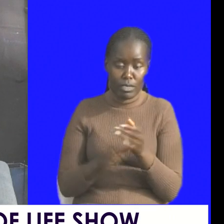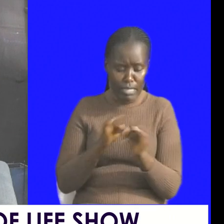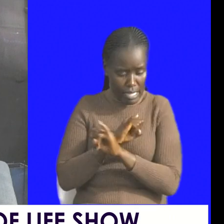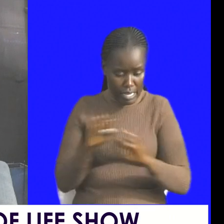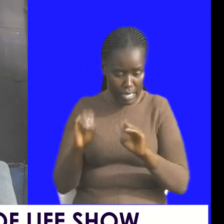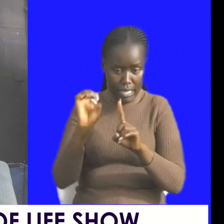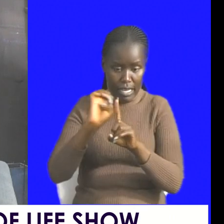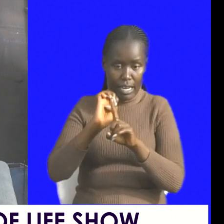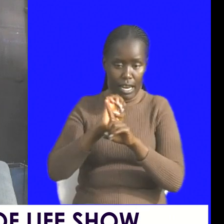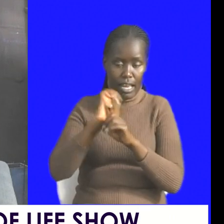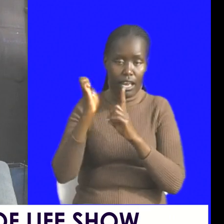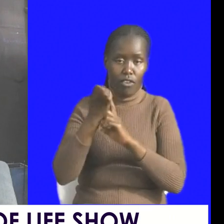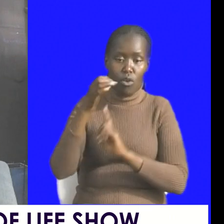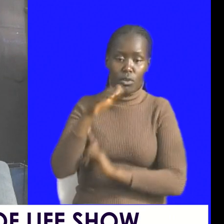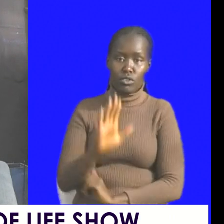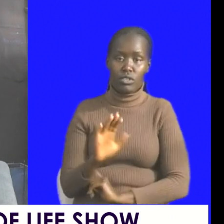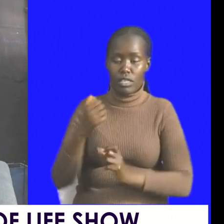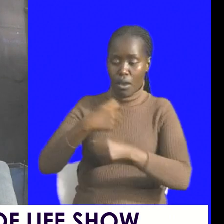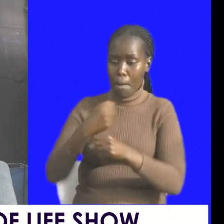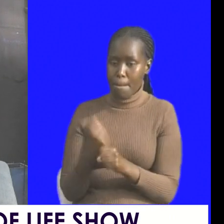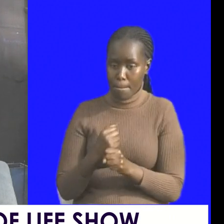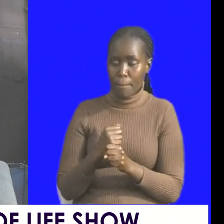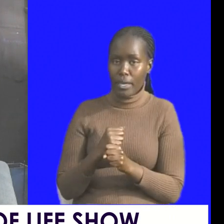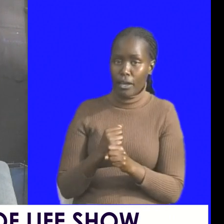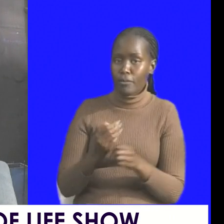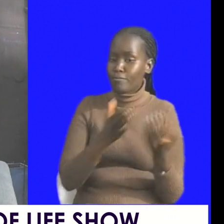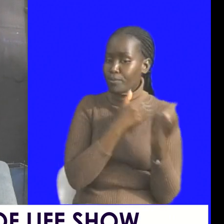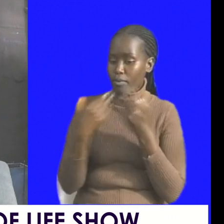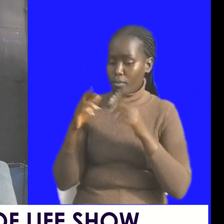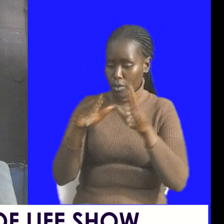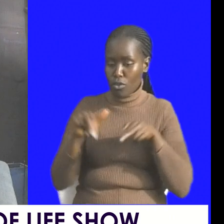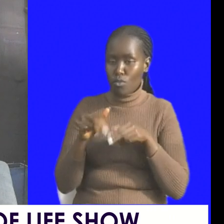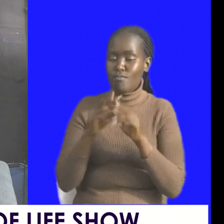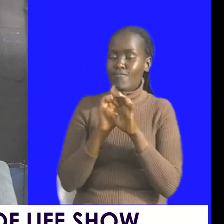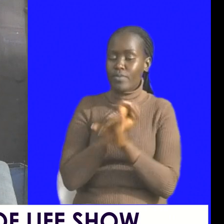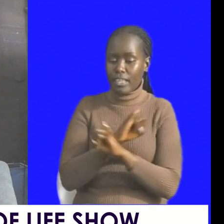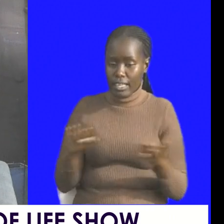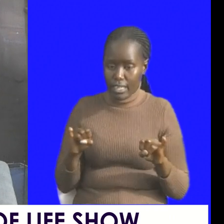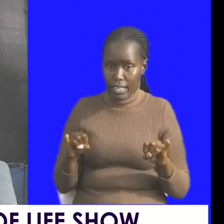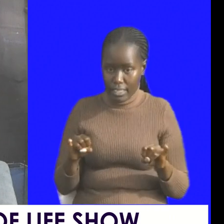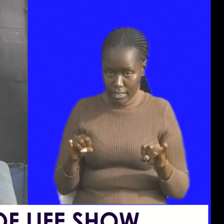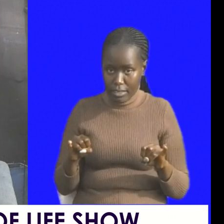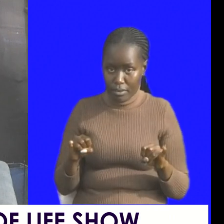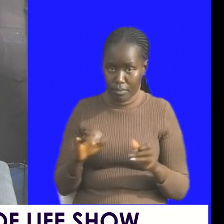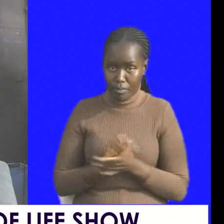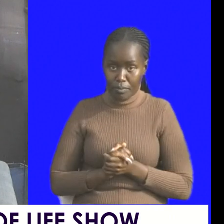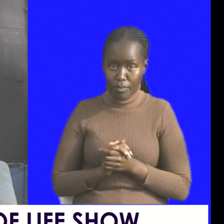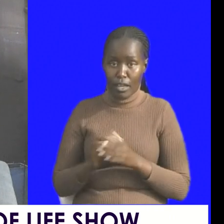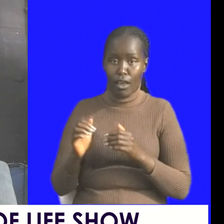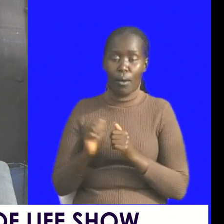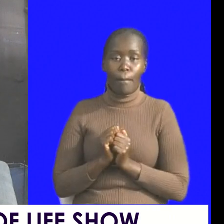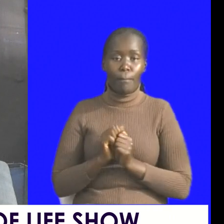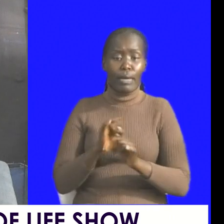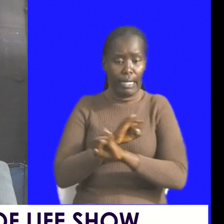environment make your bathroom clean wash your toilet bend wash it